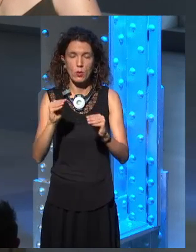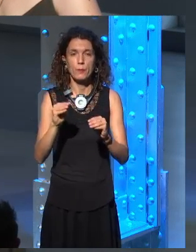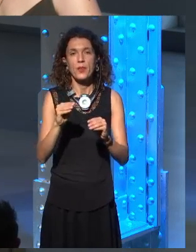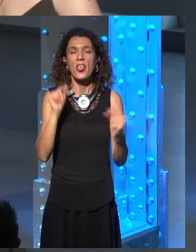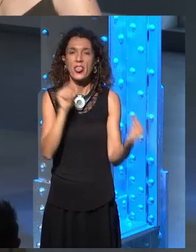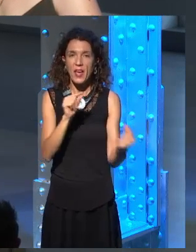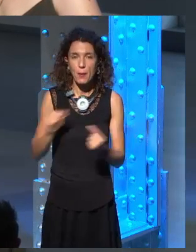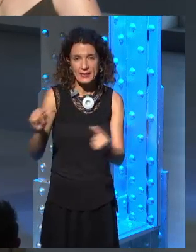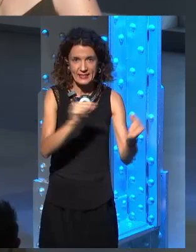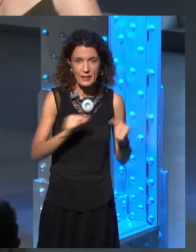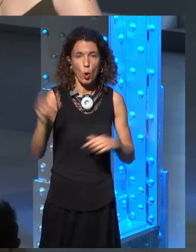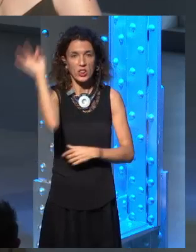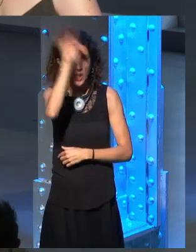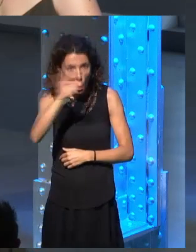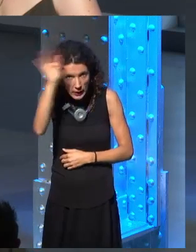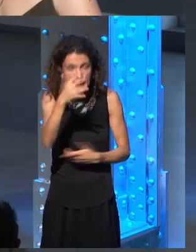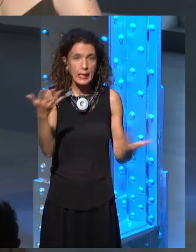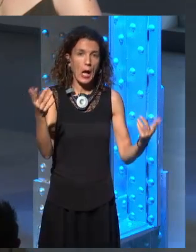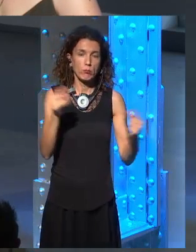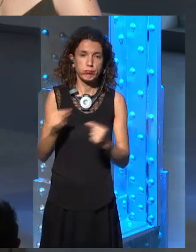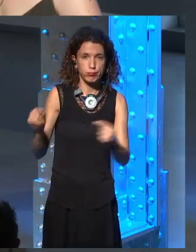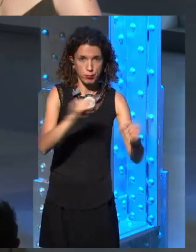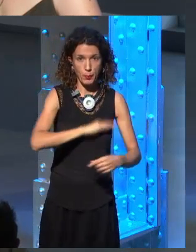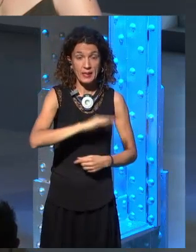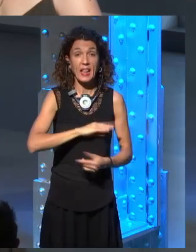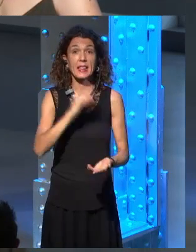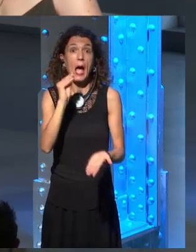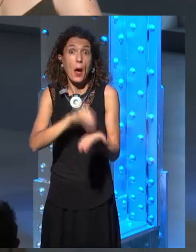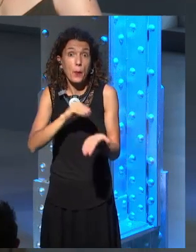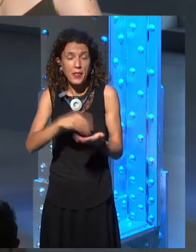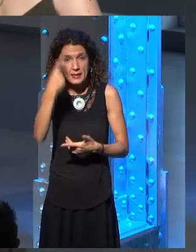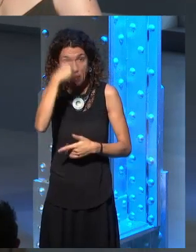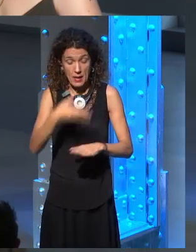we learned in advance of other people certain facts that happened in the novels.